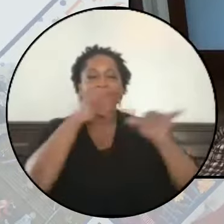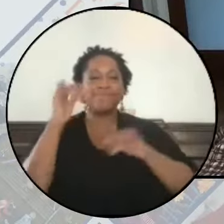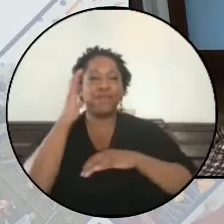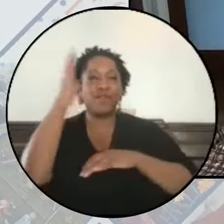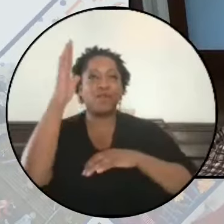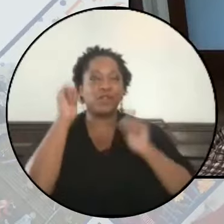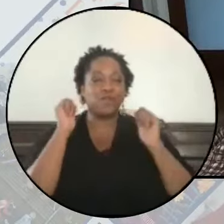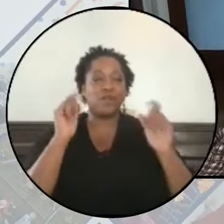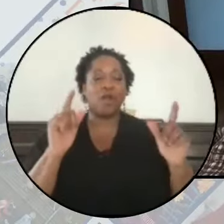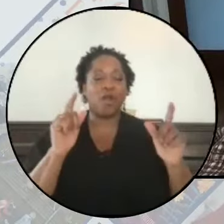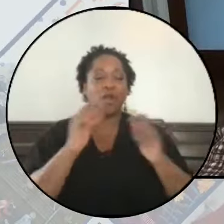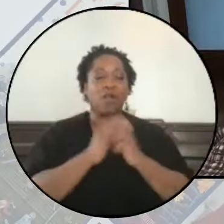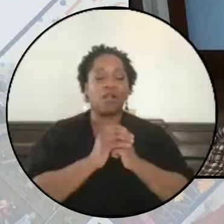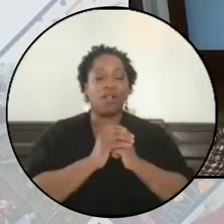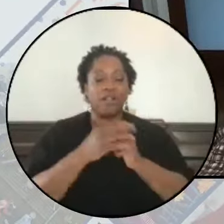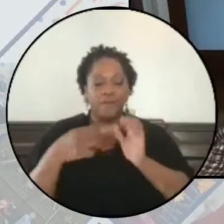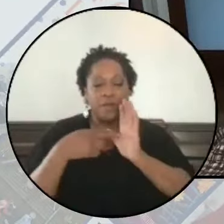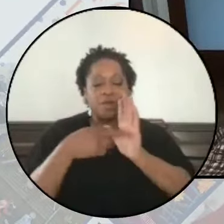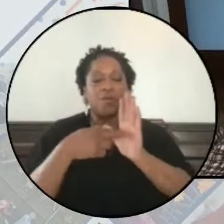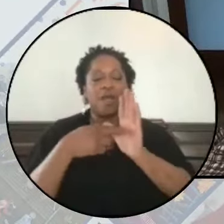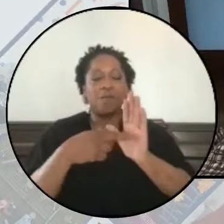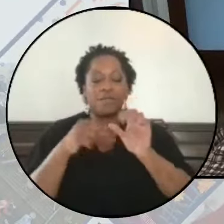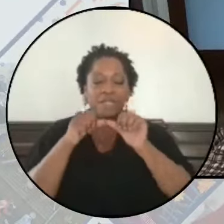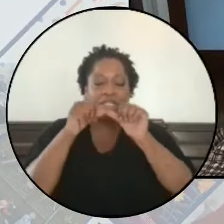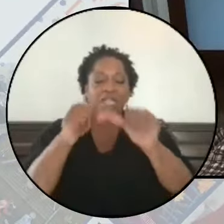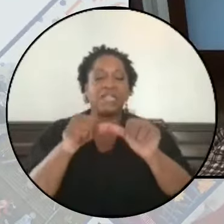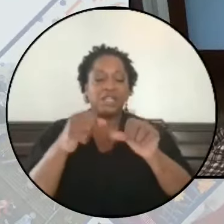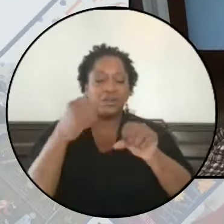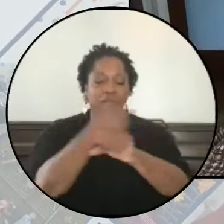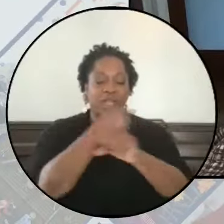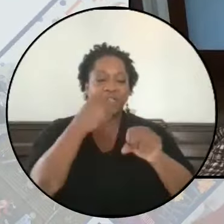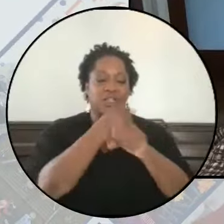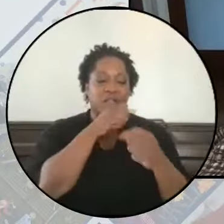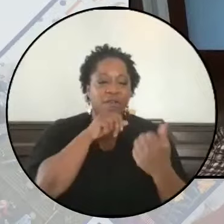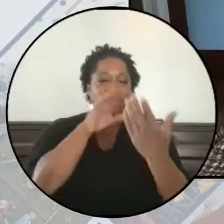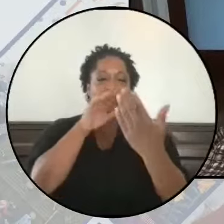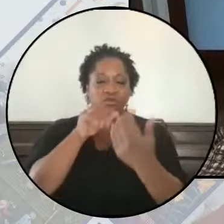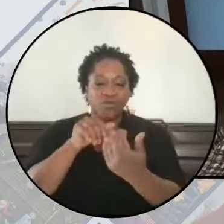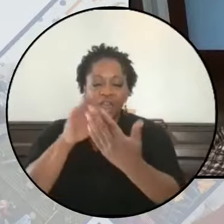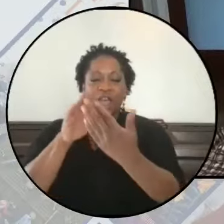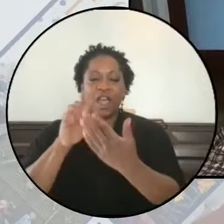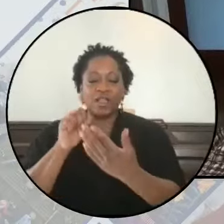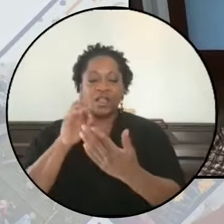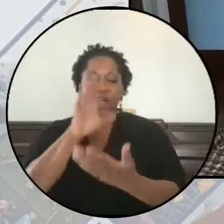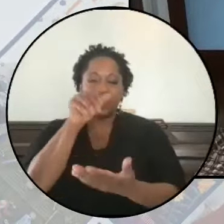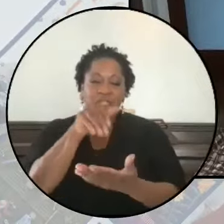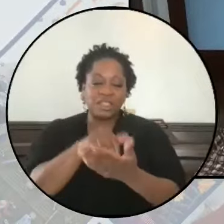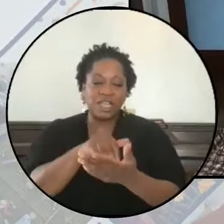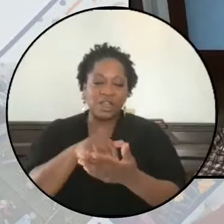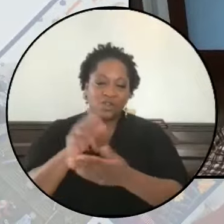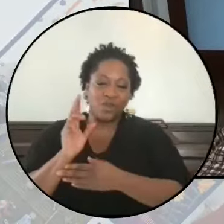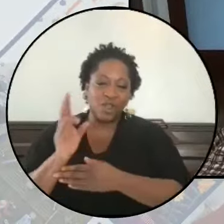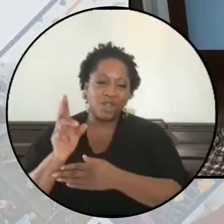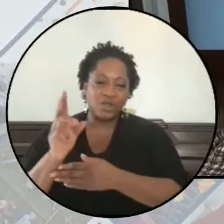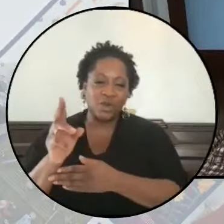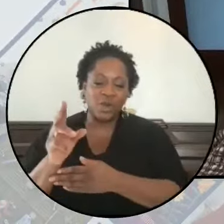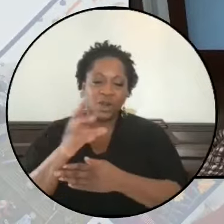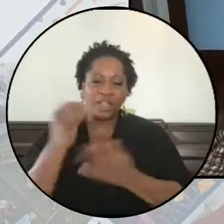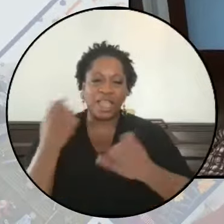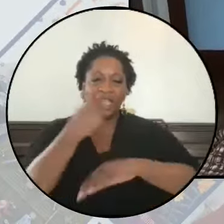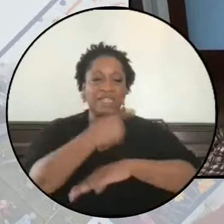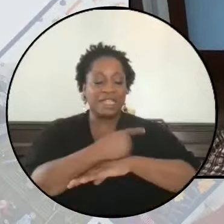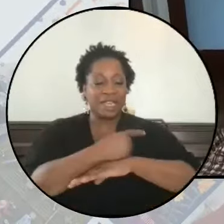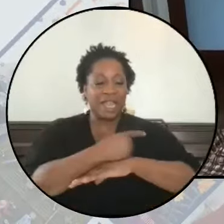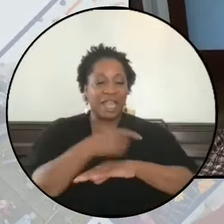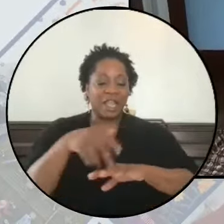And this represents a continuation of strategies that are so central historically and today